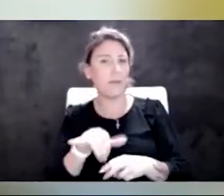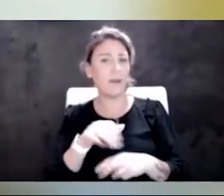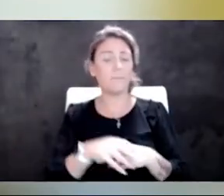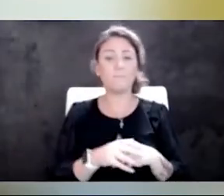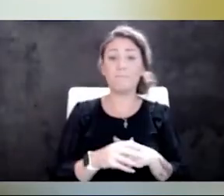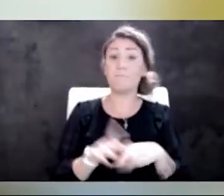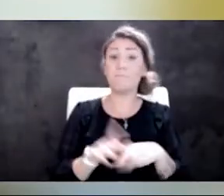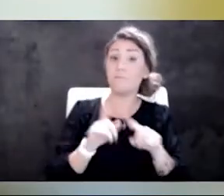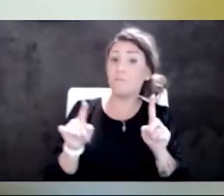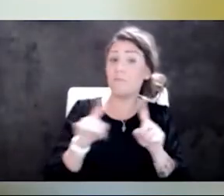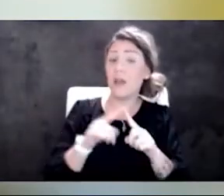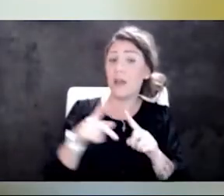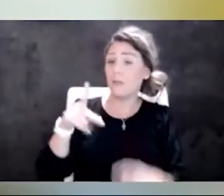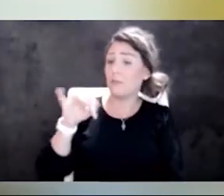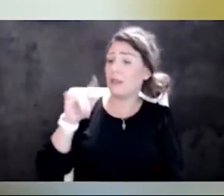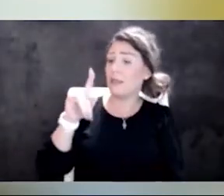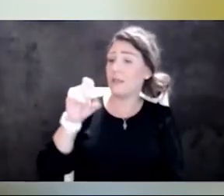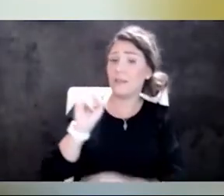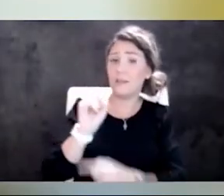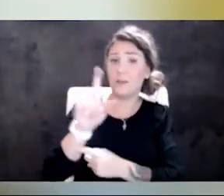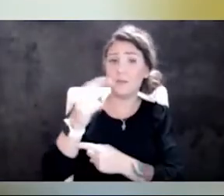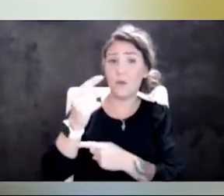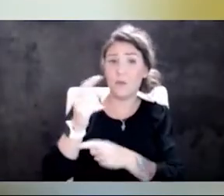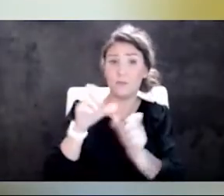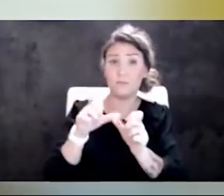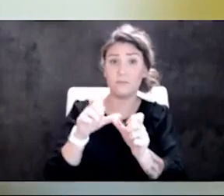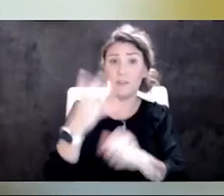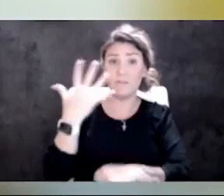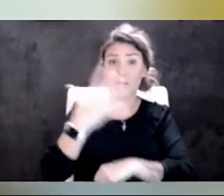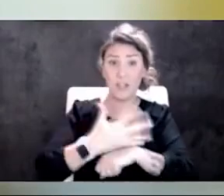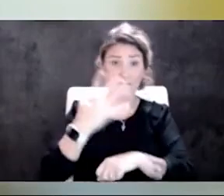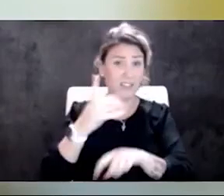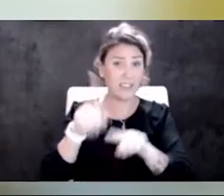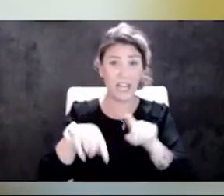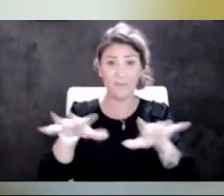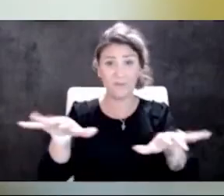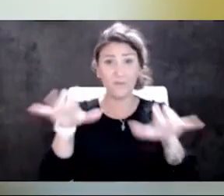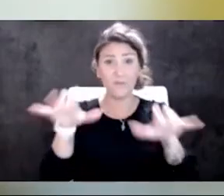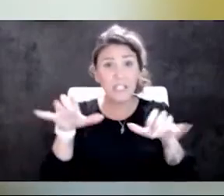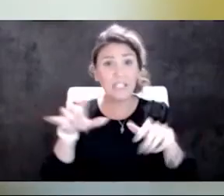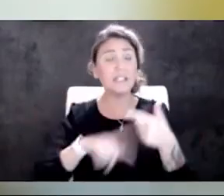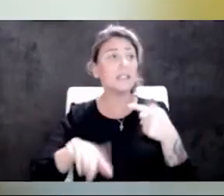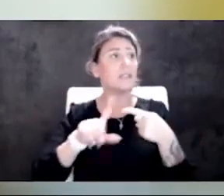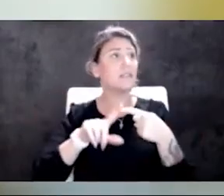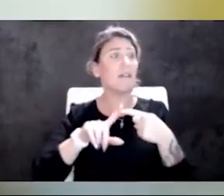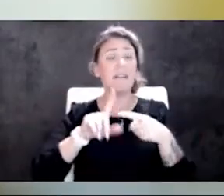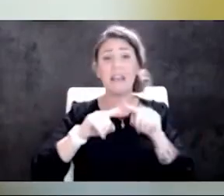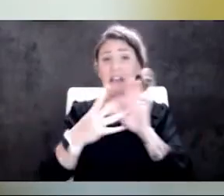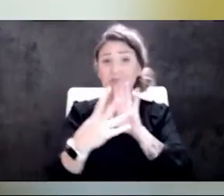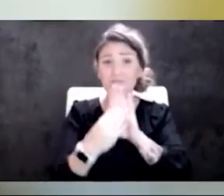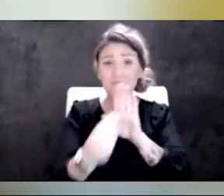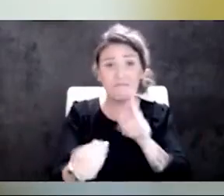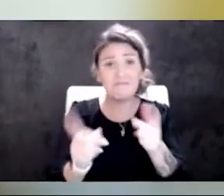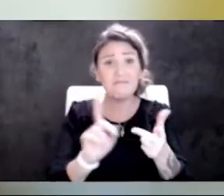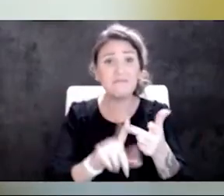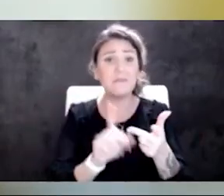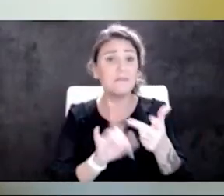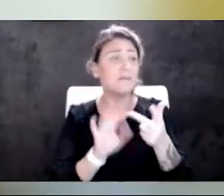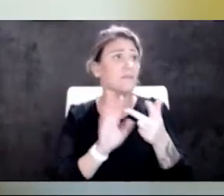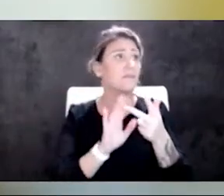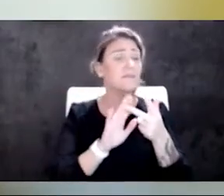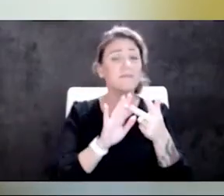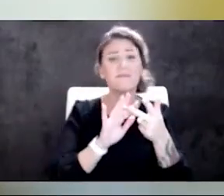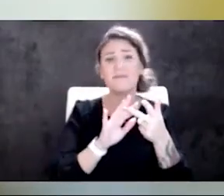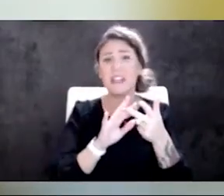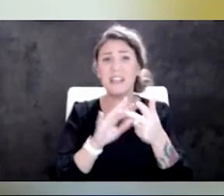platelets only last five days. So we can't freeze them. We can't replicate them. They can't be made in a